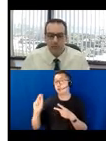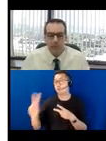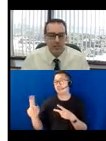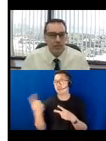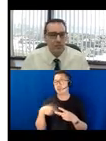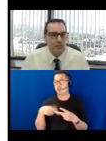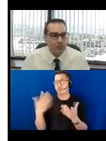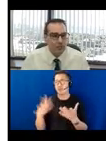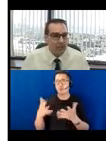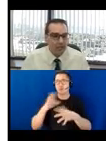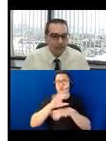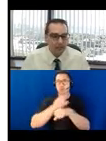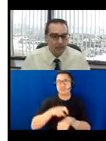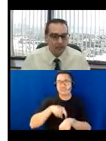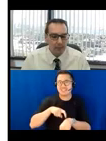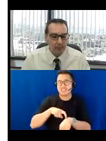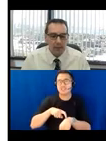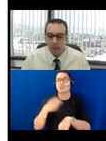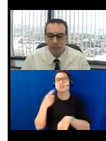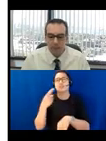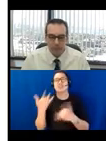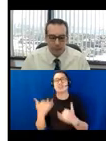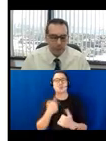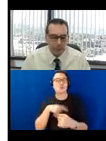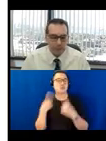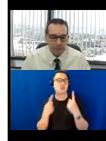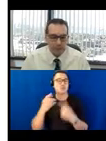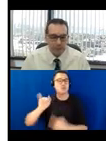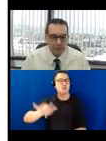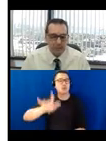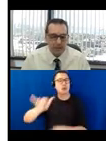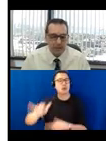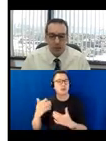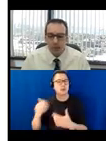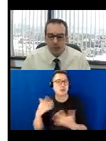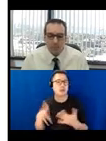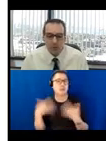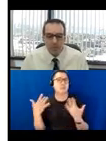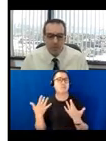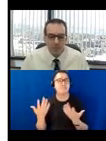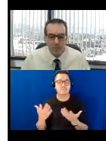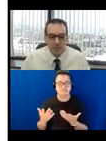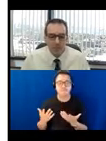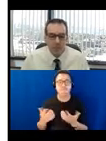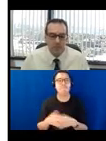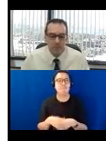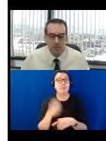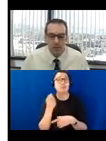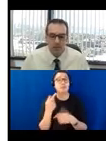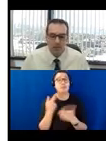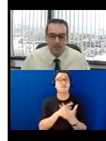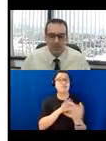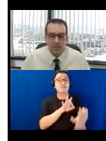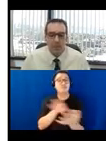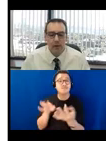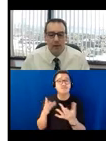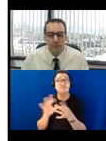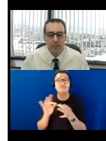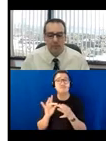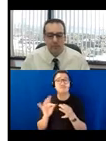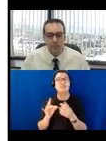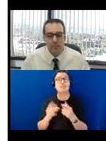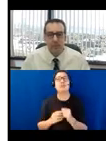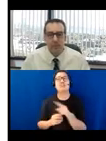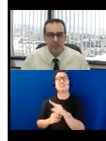looking for suggestions for July and moving forward. Appropriate responses to outstanding questions that we were